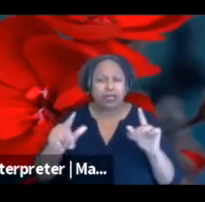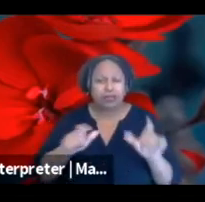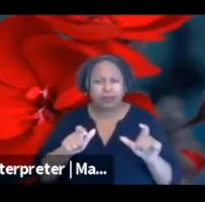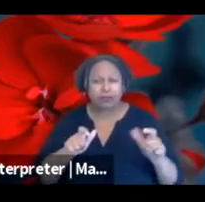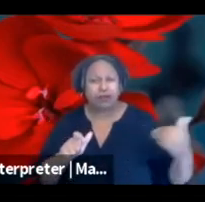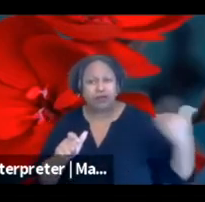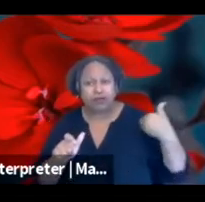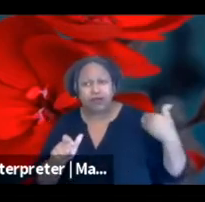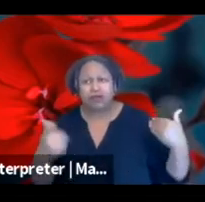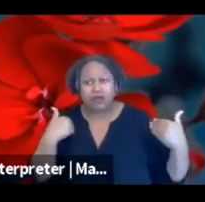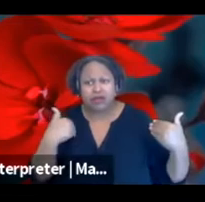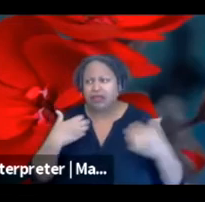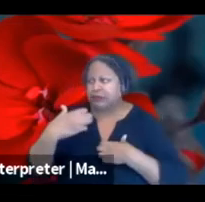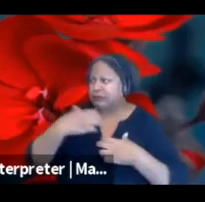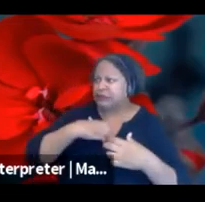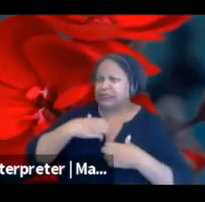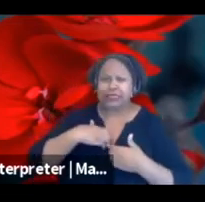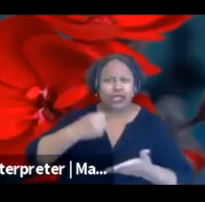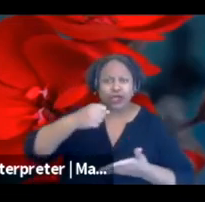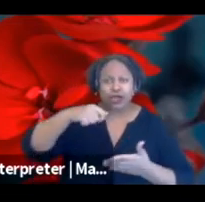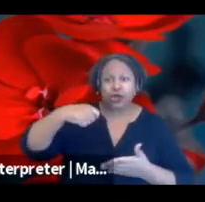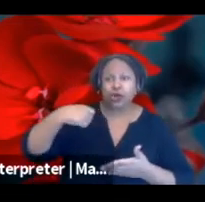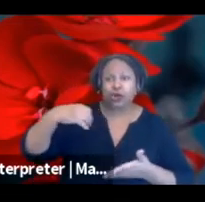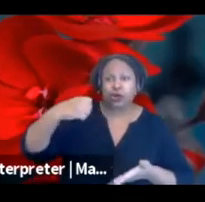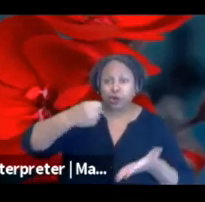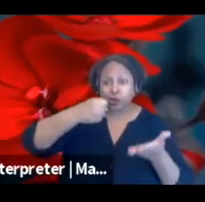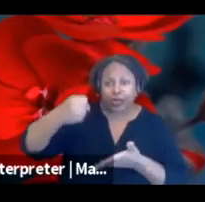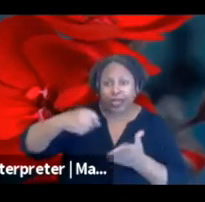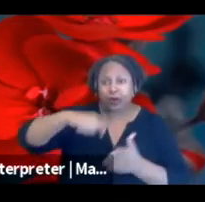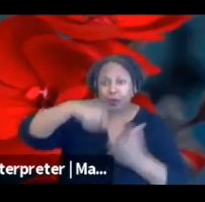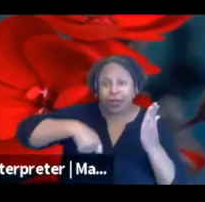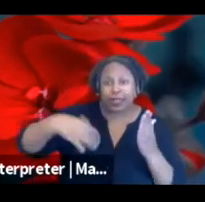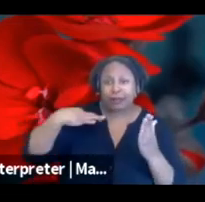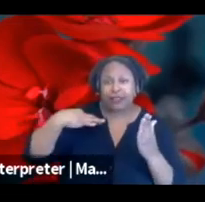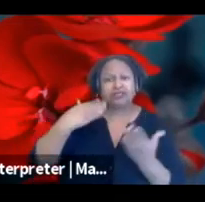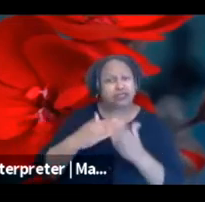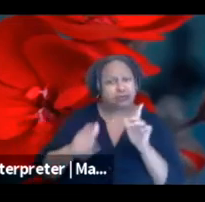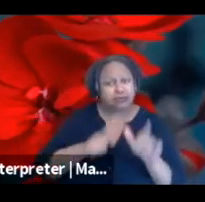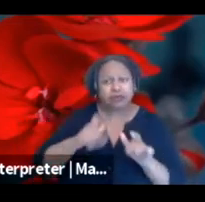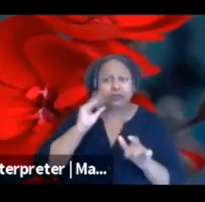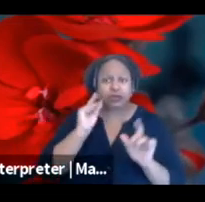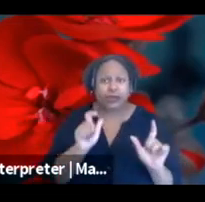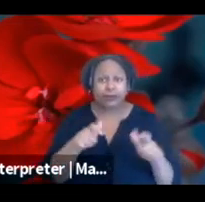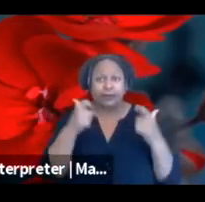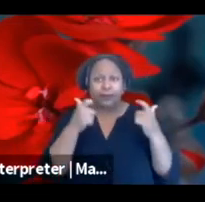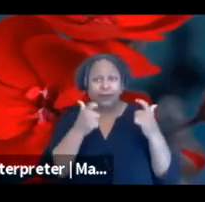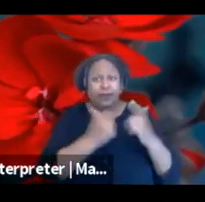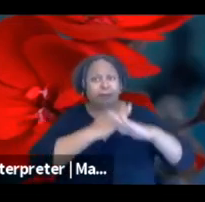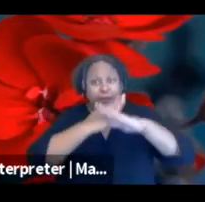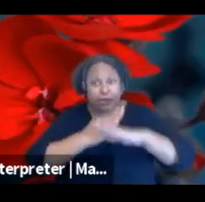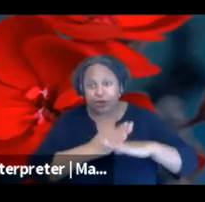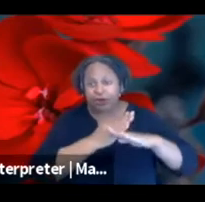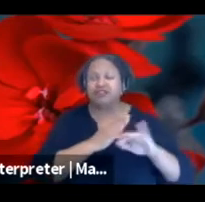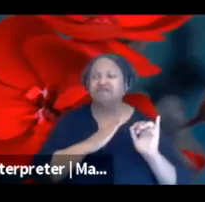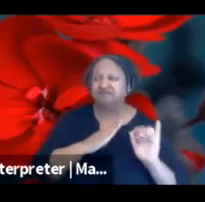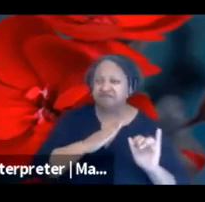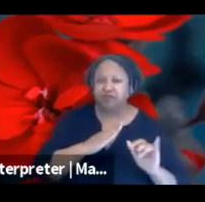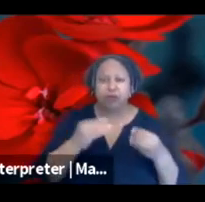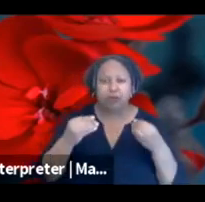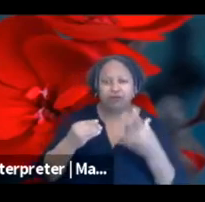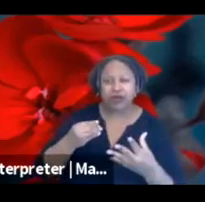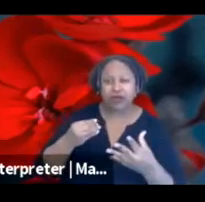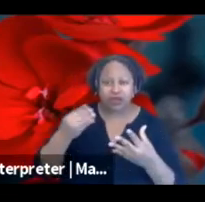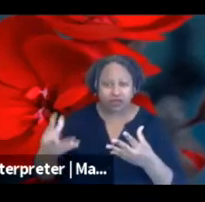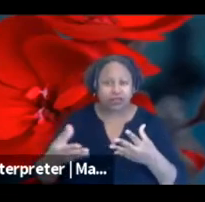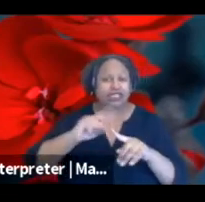writing and some barriers that people might be facing when it comes to grant writing. So we want to make sure to provide different options to